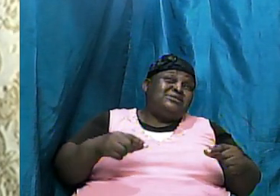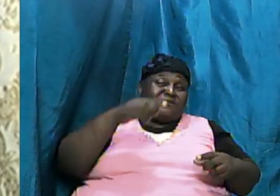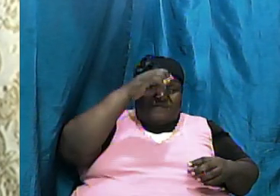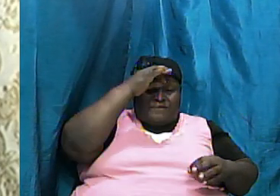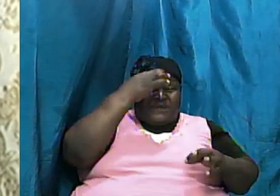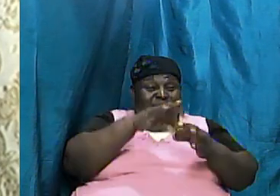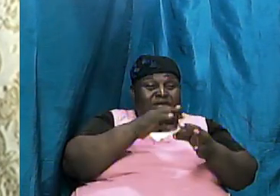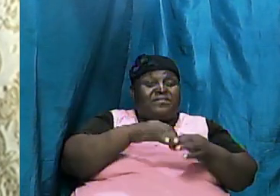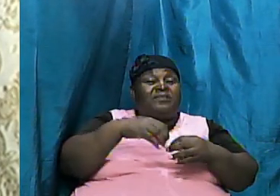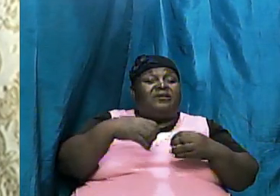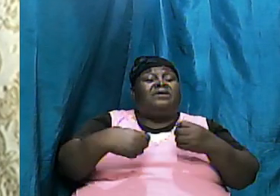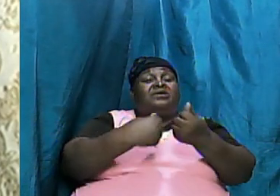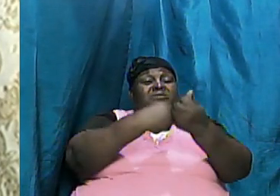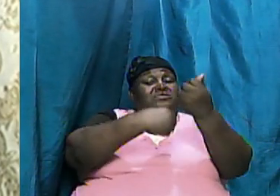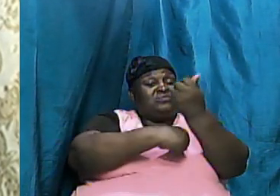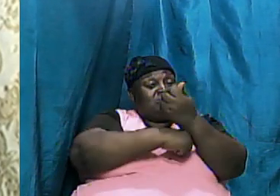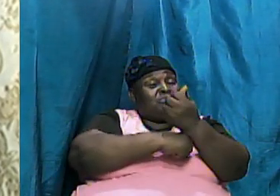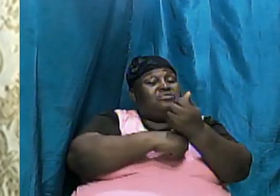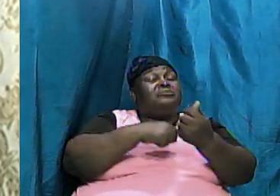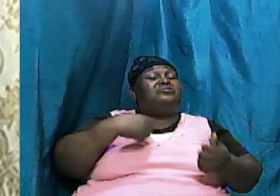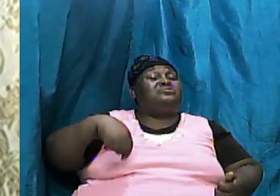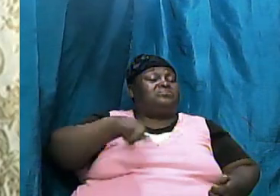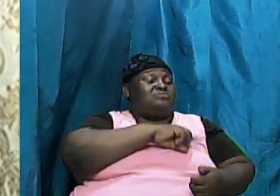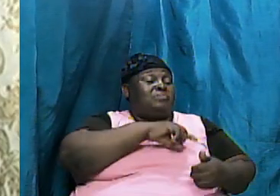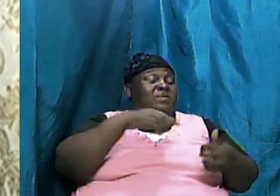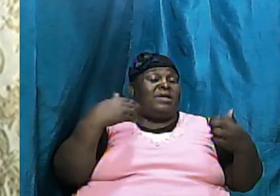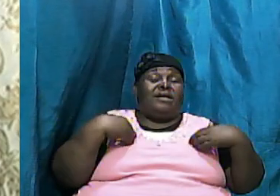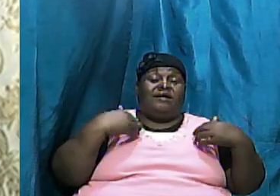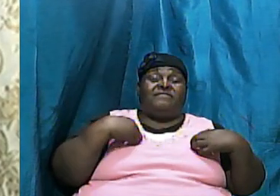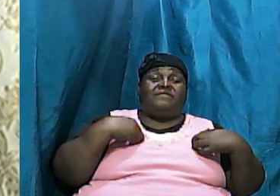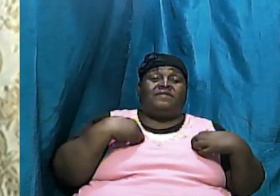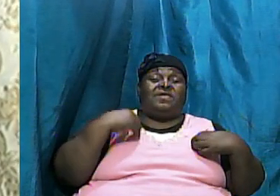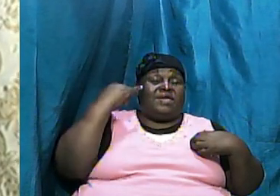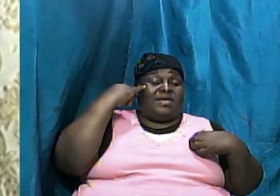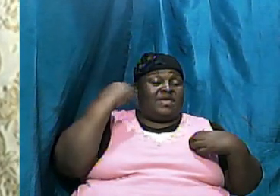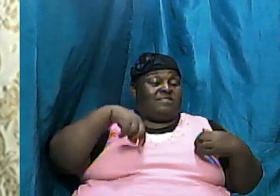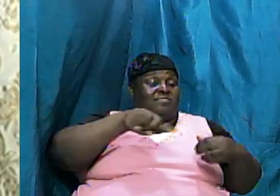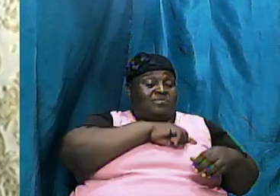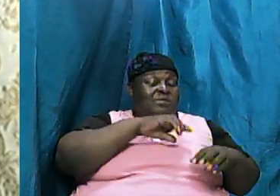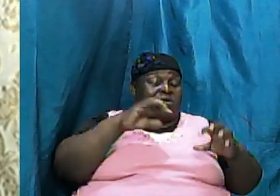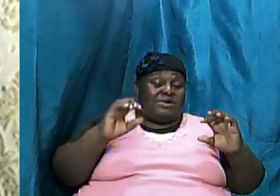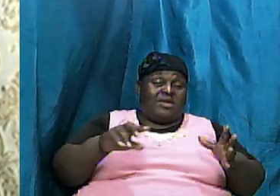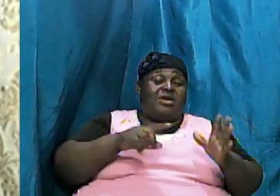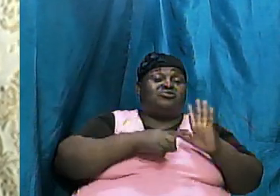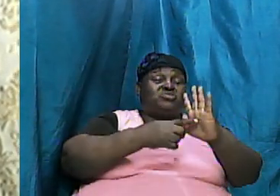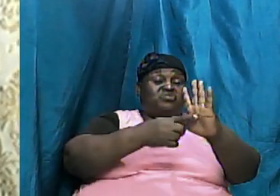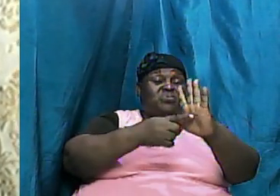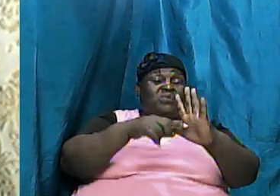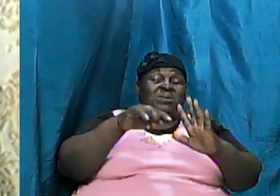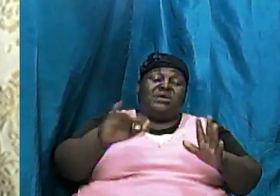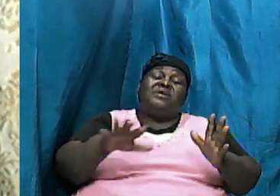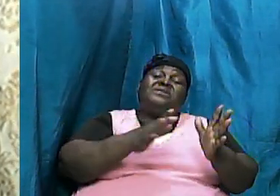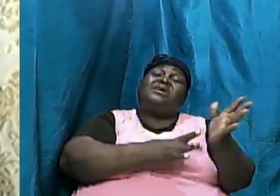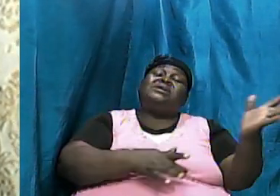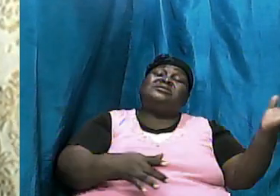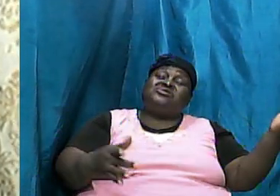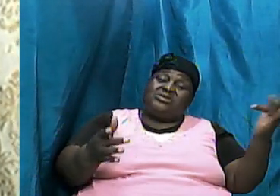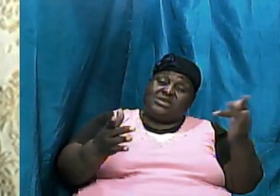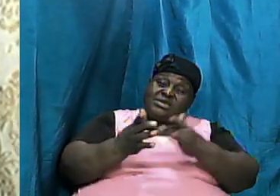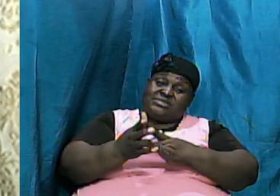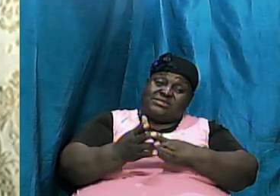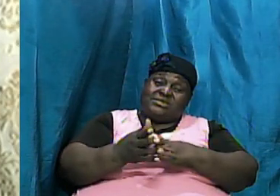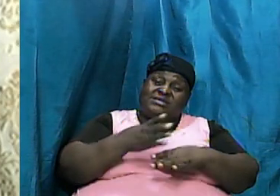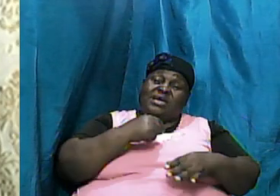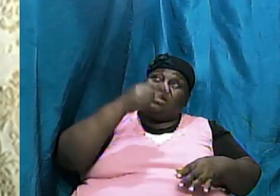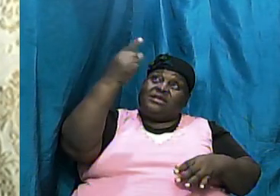support we would have if we can show that Jesus and his